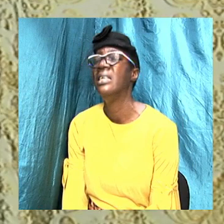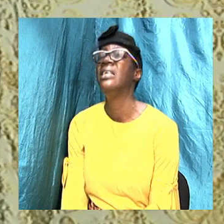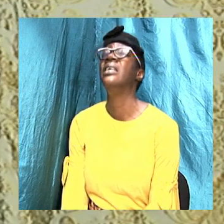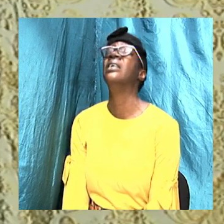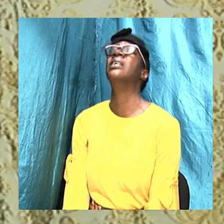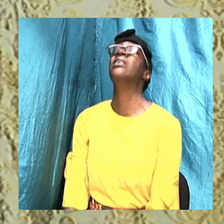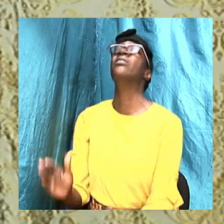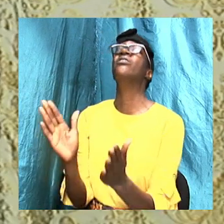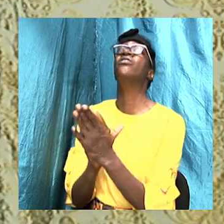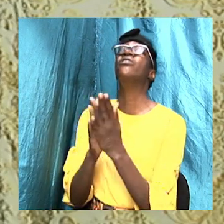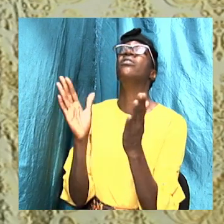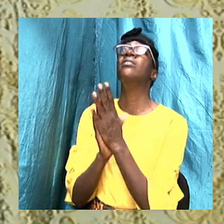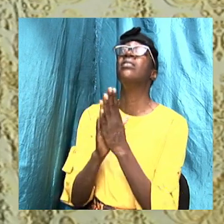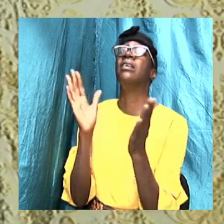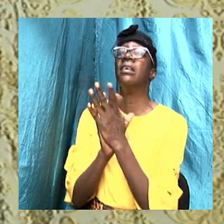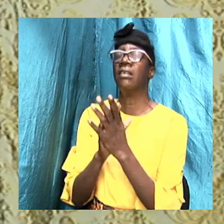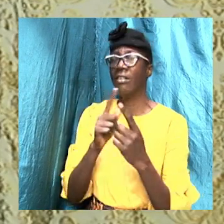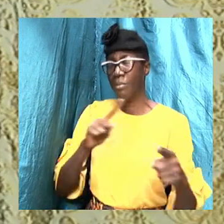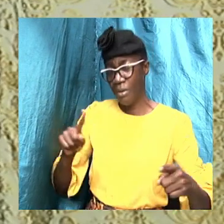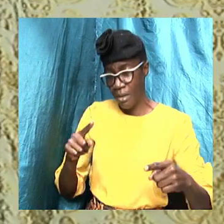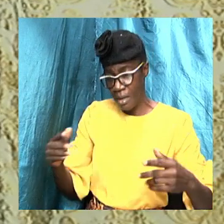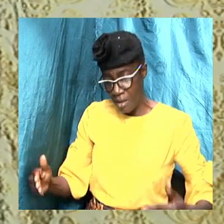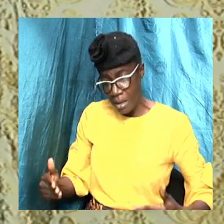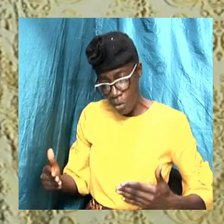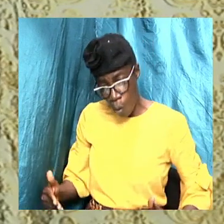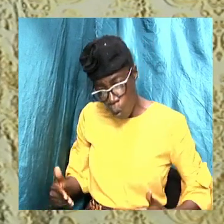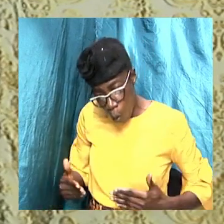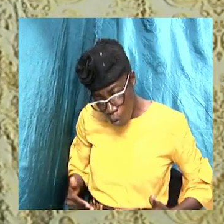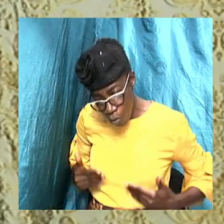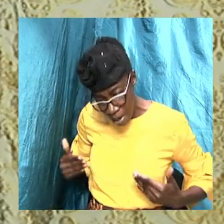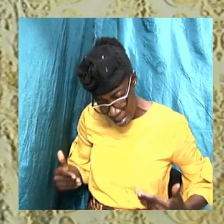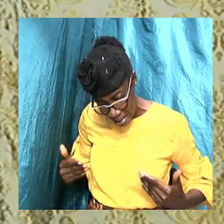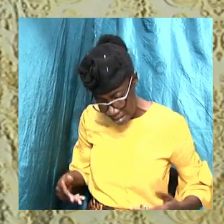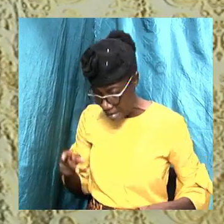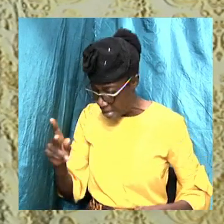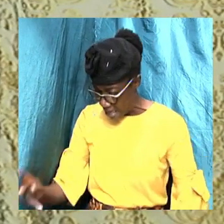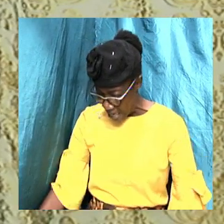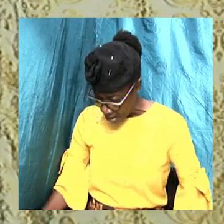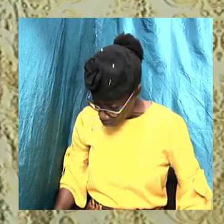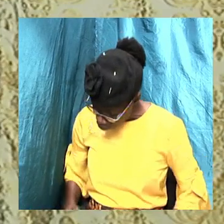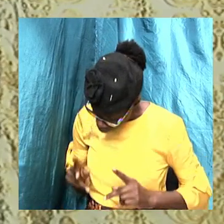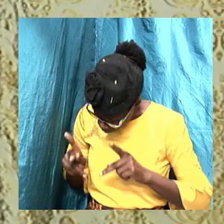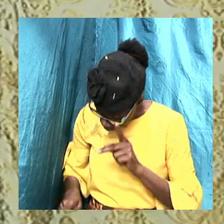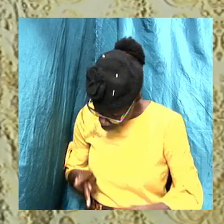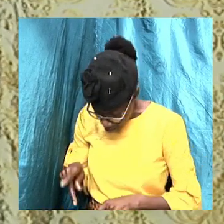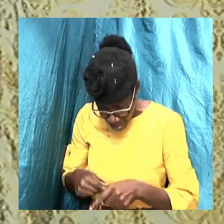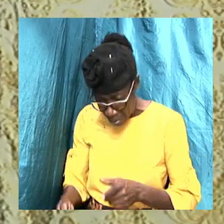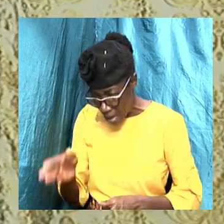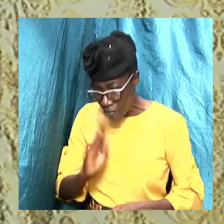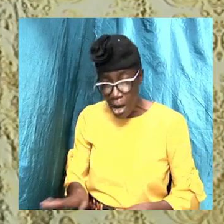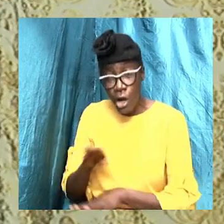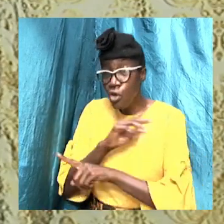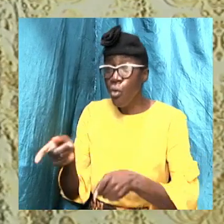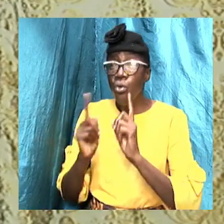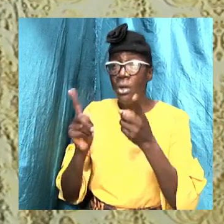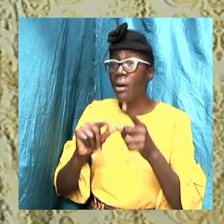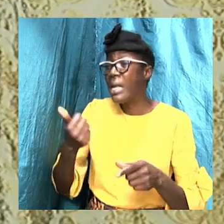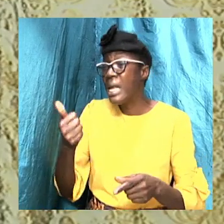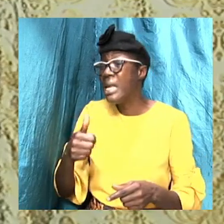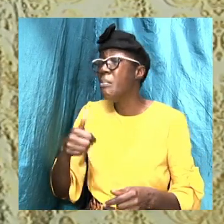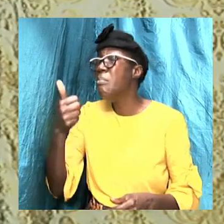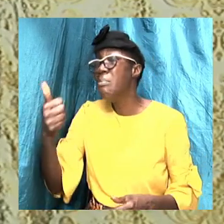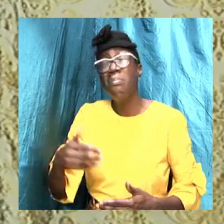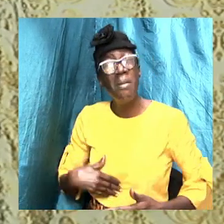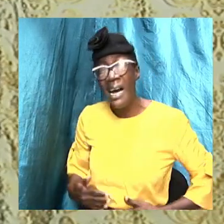But I encourage the people of God, you don't have to argue with anybody else, all you have to do